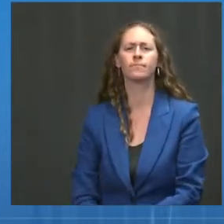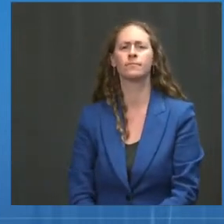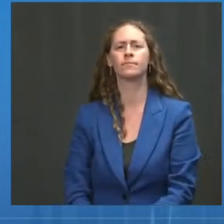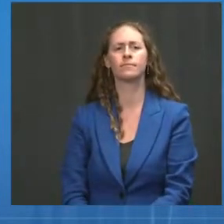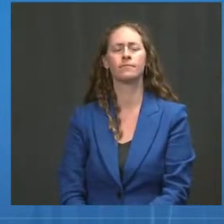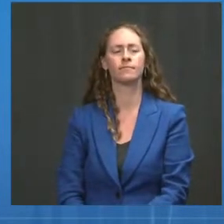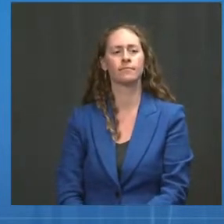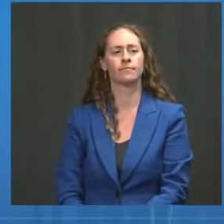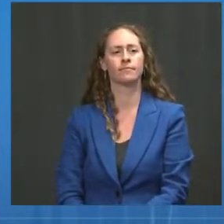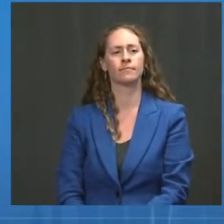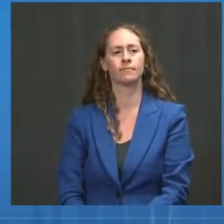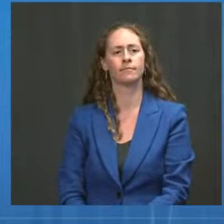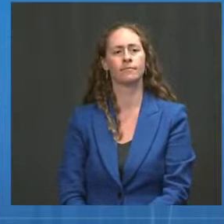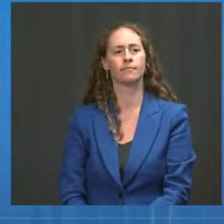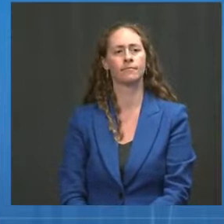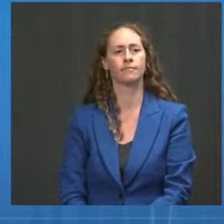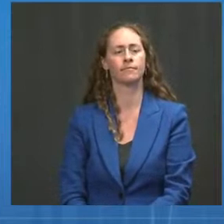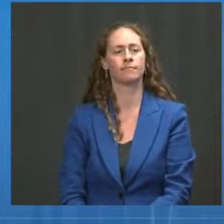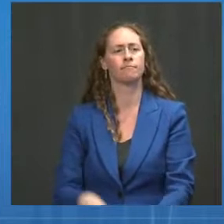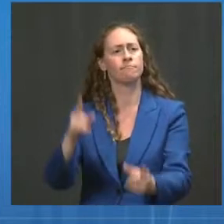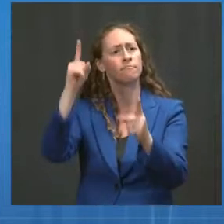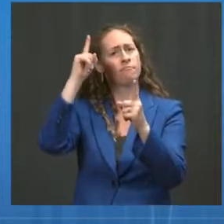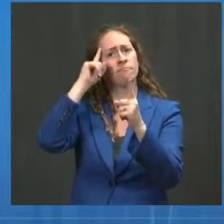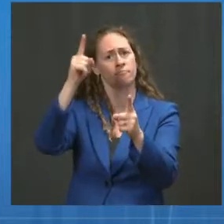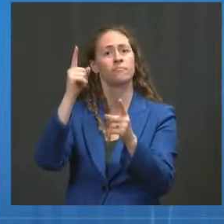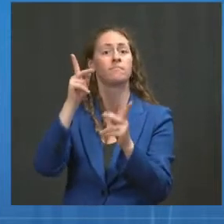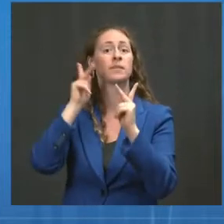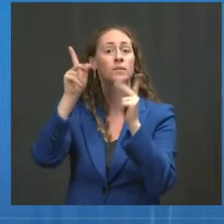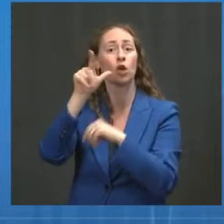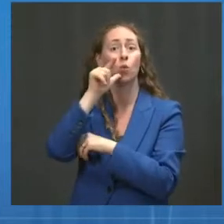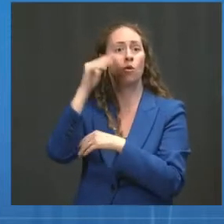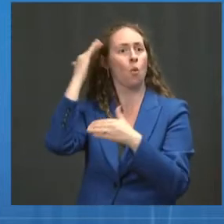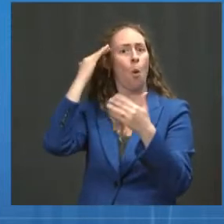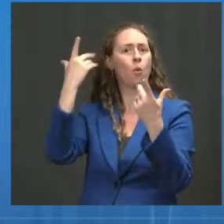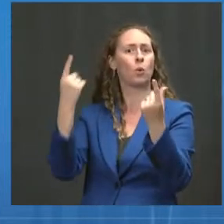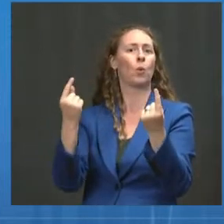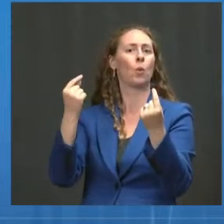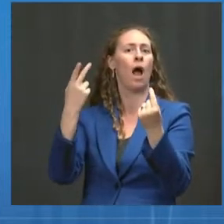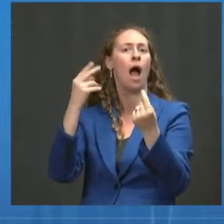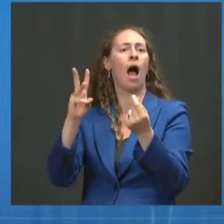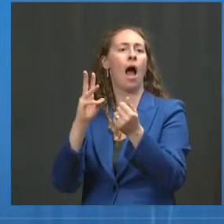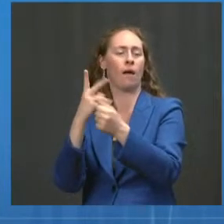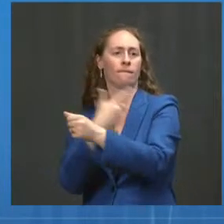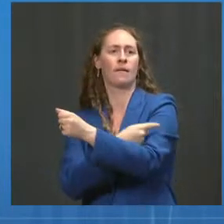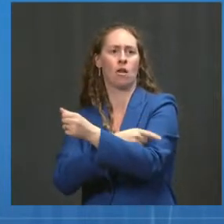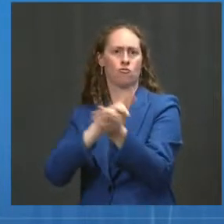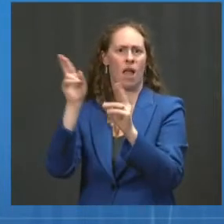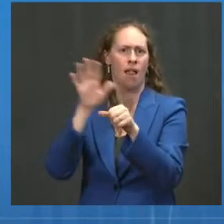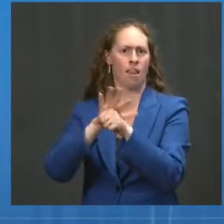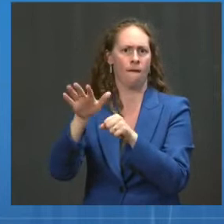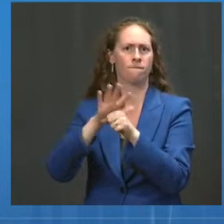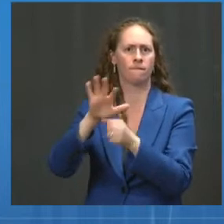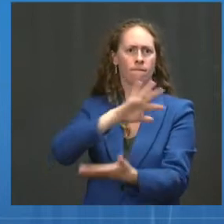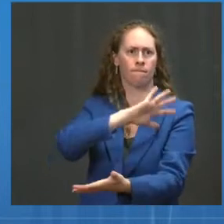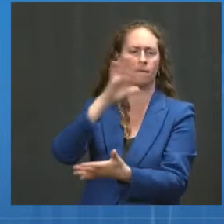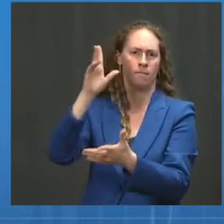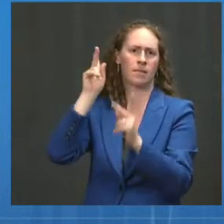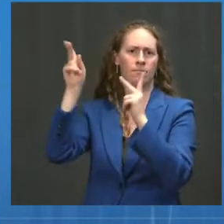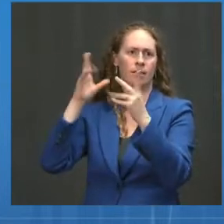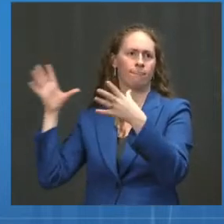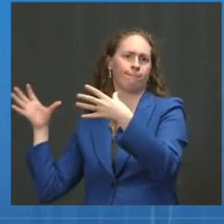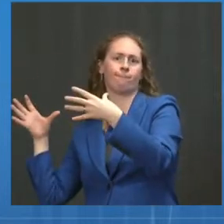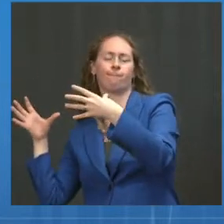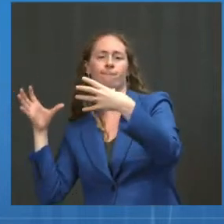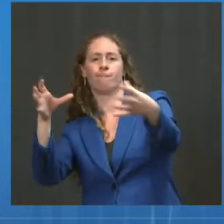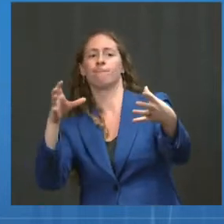vaccinators in the field. FEMA stands ready to help in any way. As I mentioned, that reimbursement has